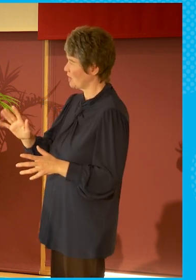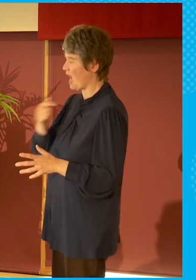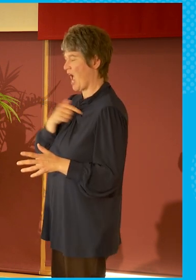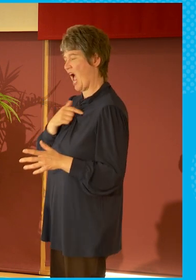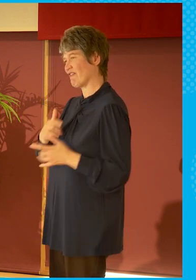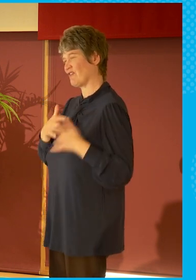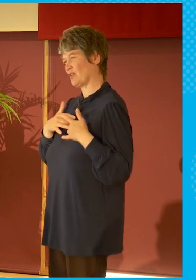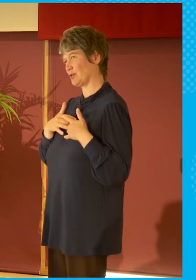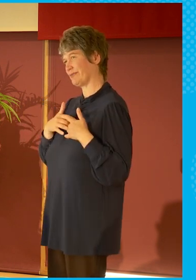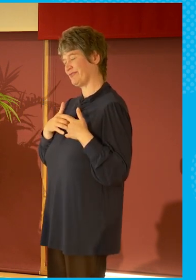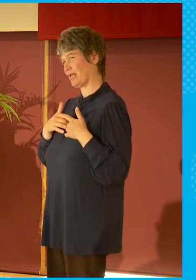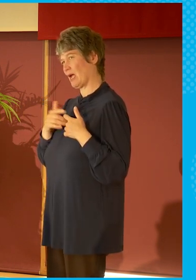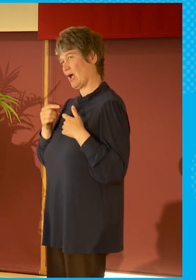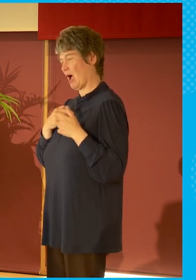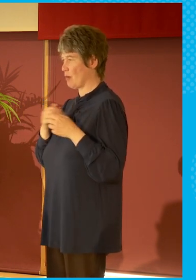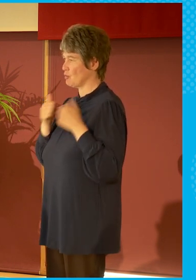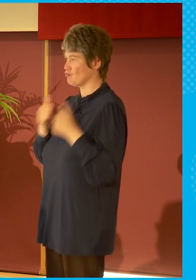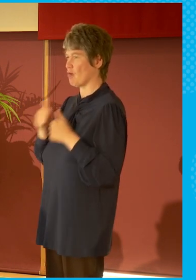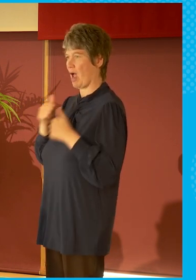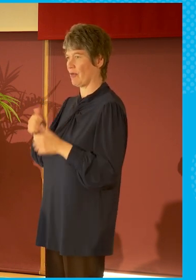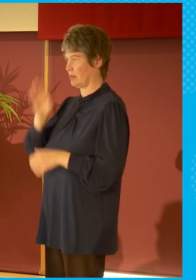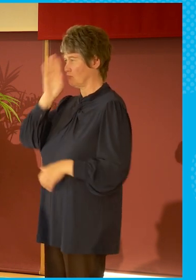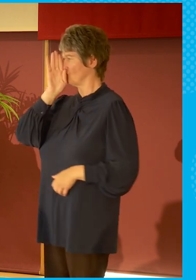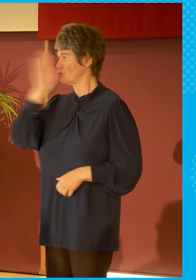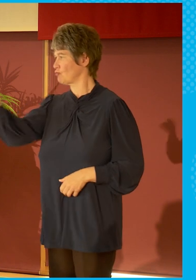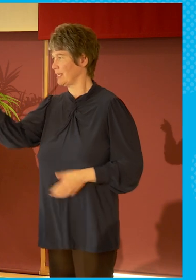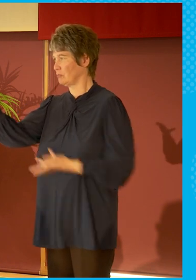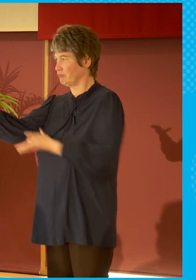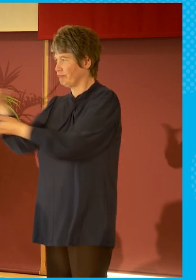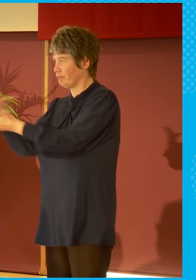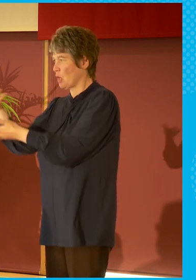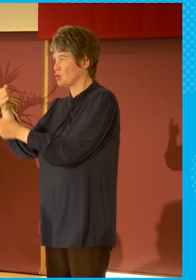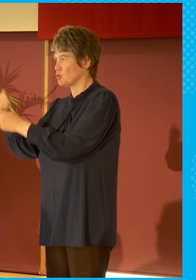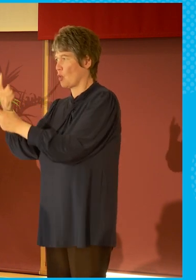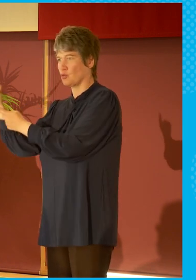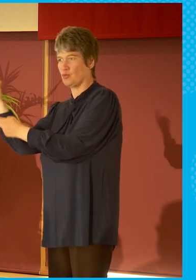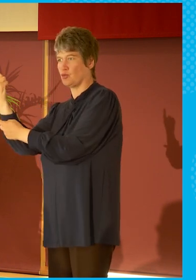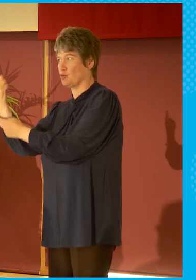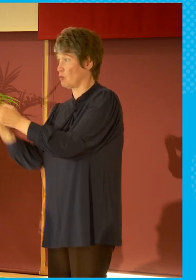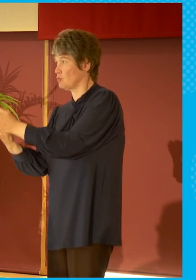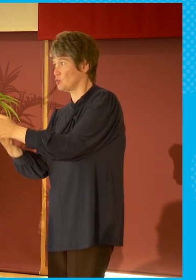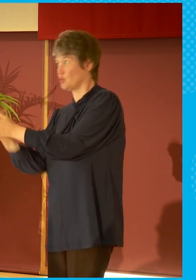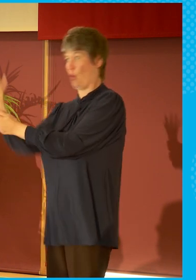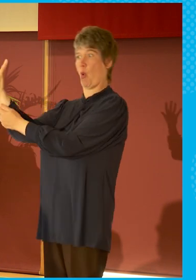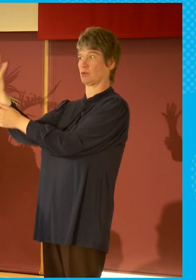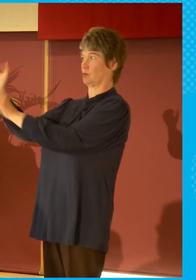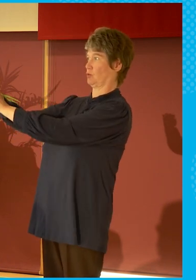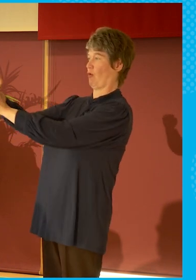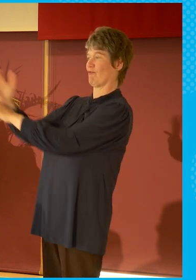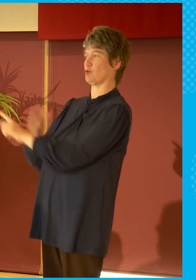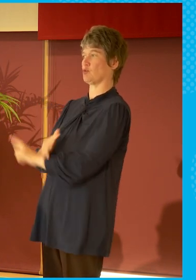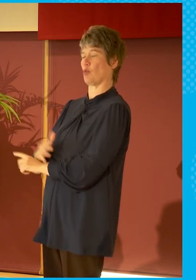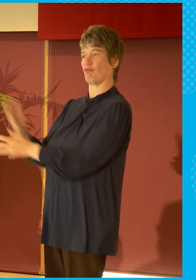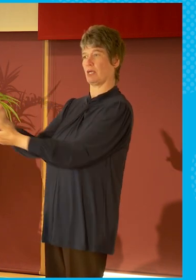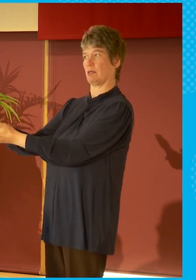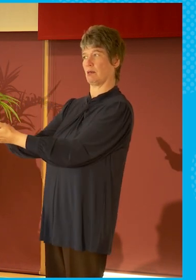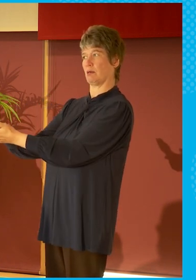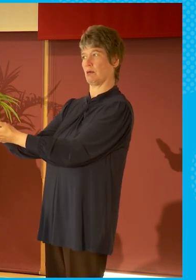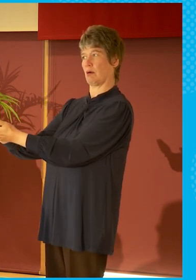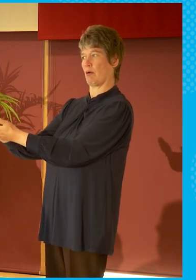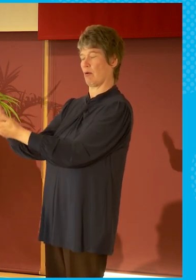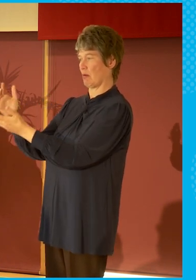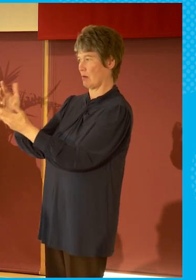wouldn't you rather speak to the source or, or people close to it, speak to a, read up,